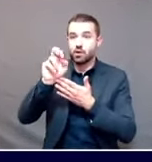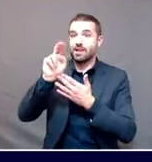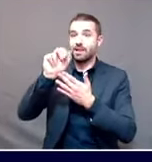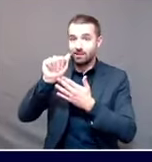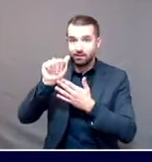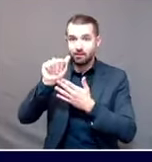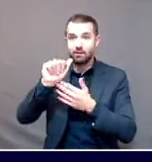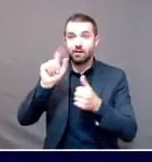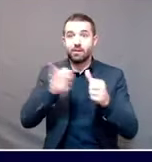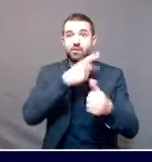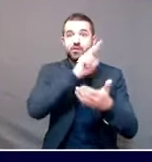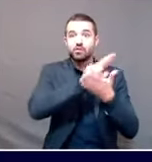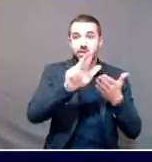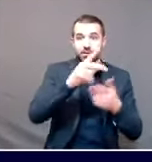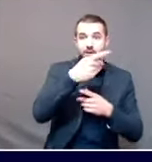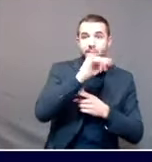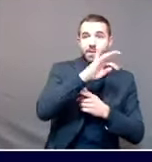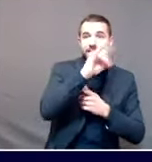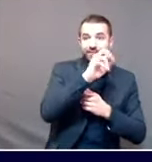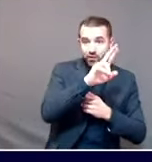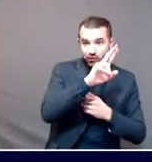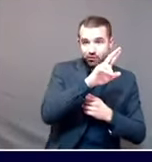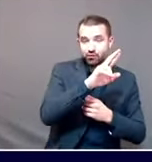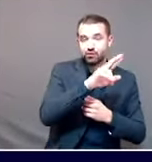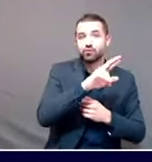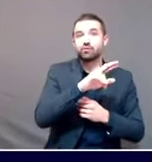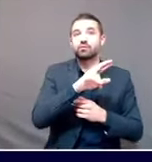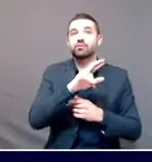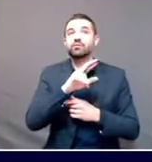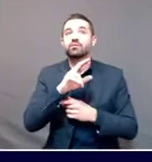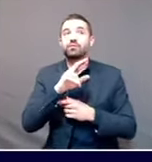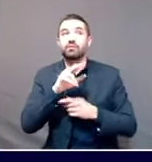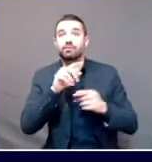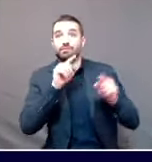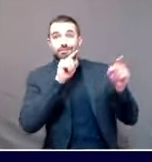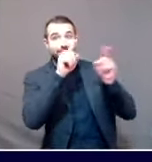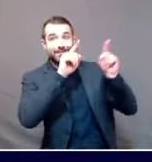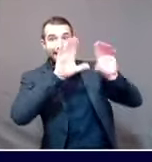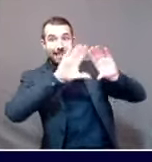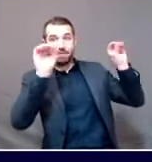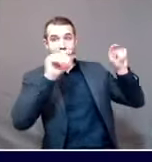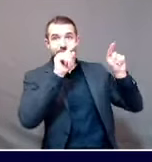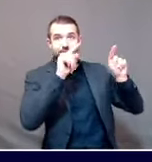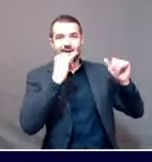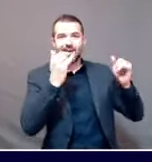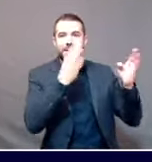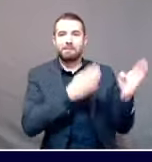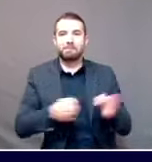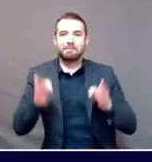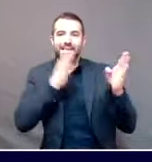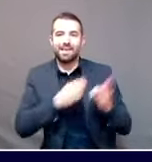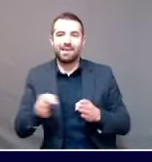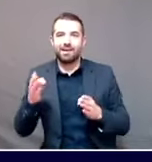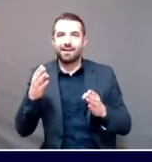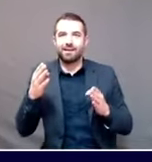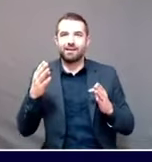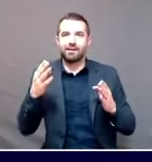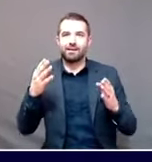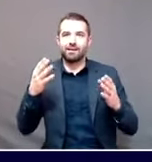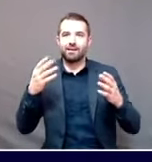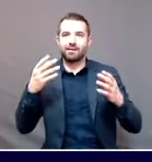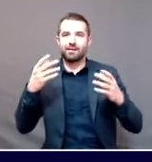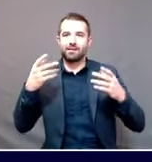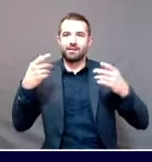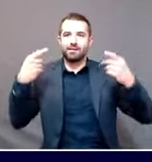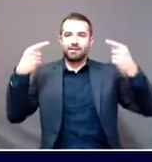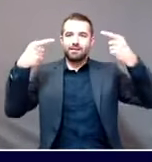projections for weeks four, five and six right now. Those, that was a lot of numbers. I'll get those to you separately. They're also in the press release